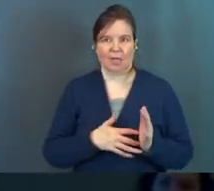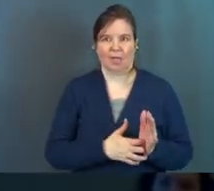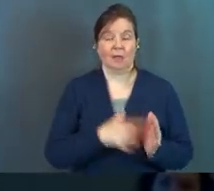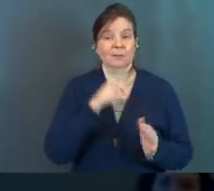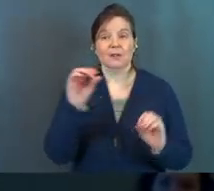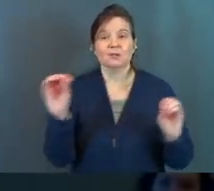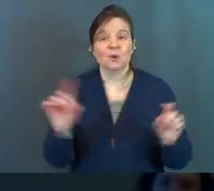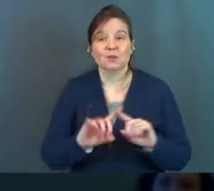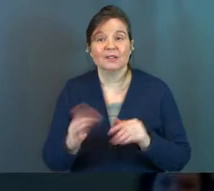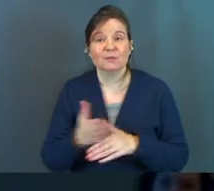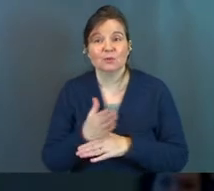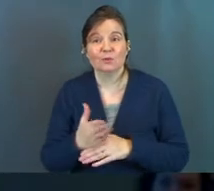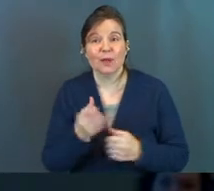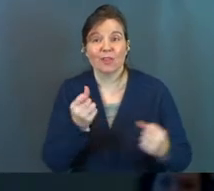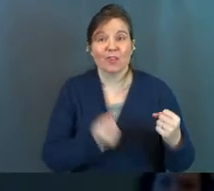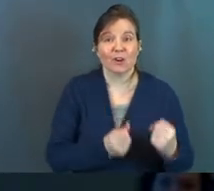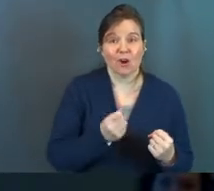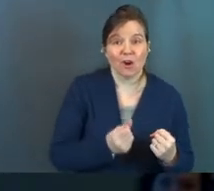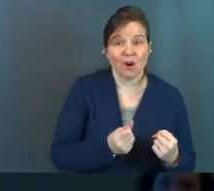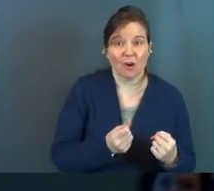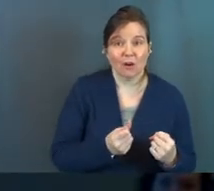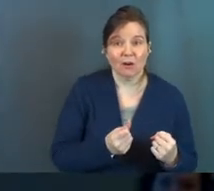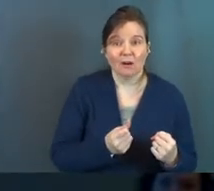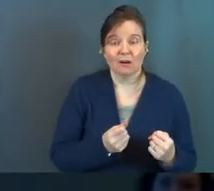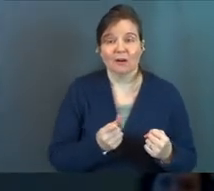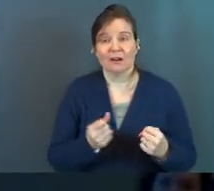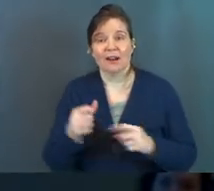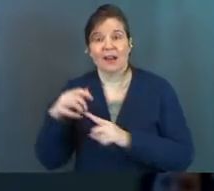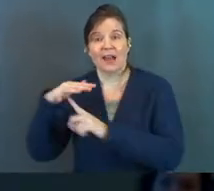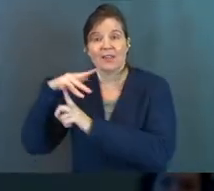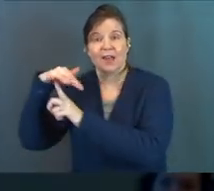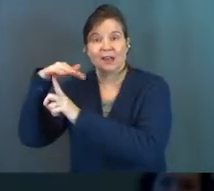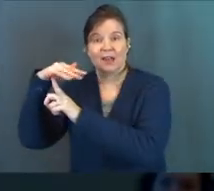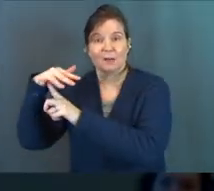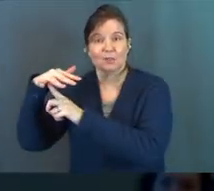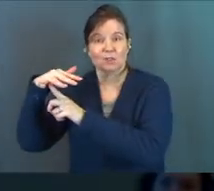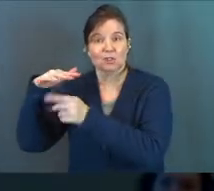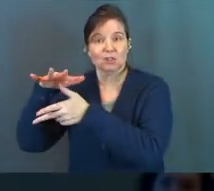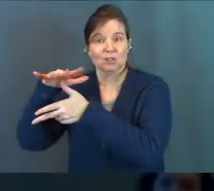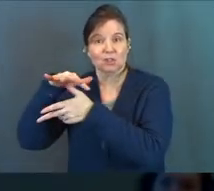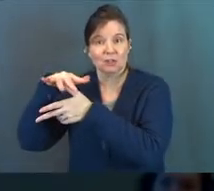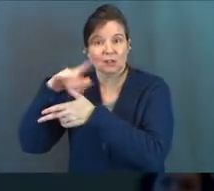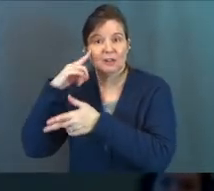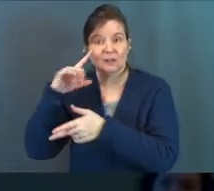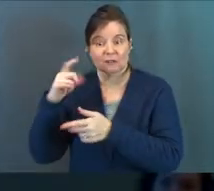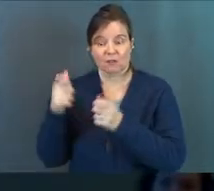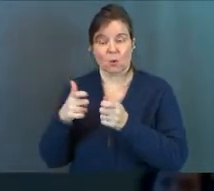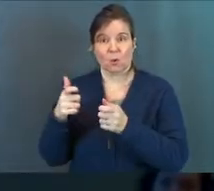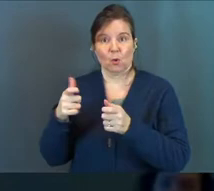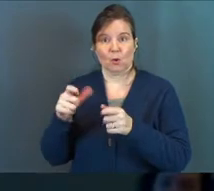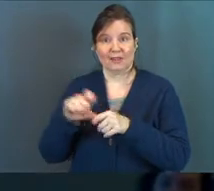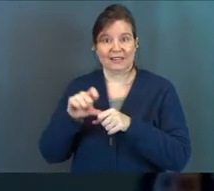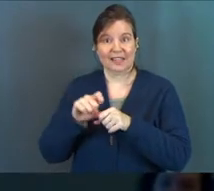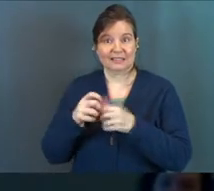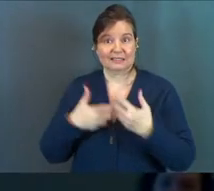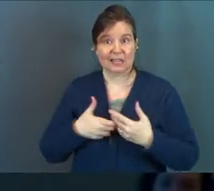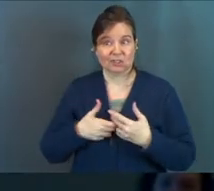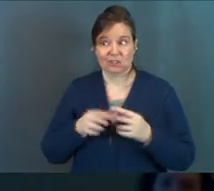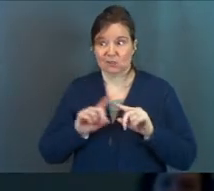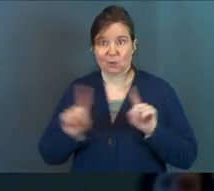Because there's no difference between the car and the helicopter as far as the mechanics of gasoline engines.